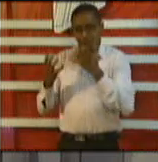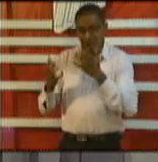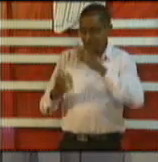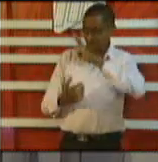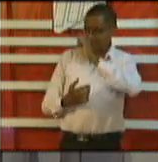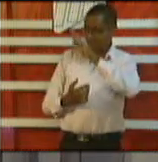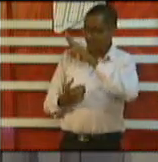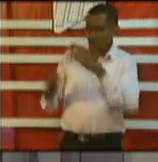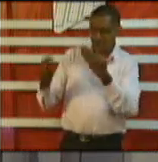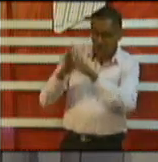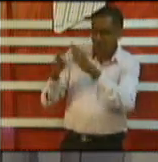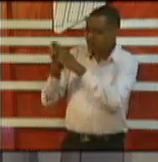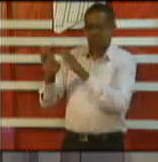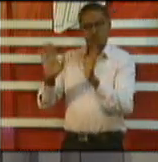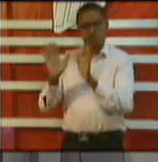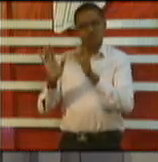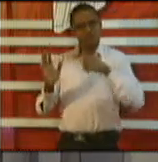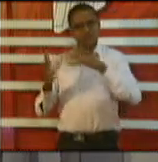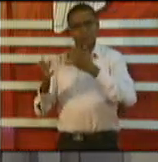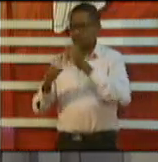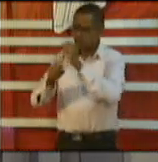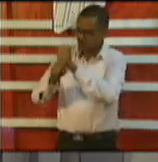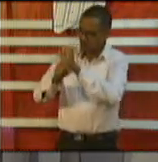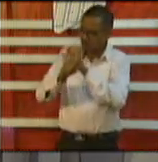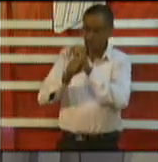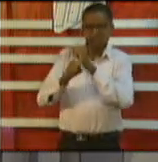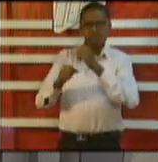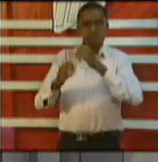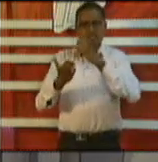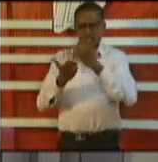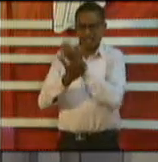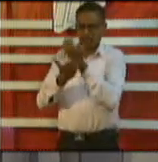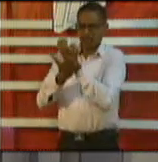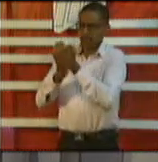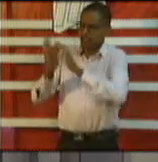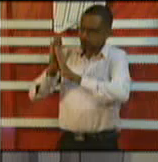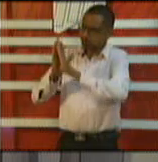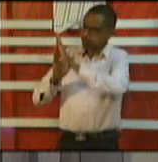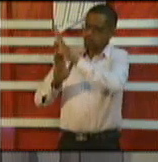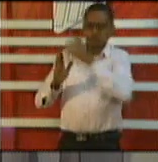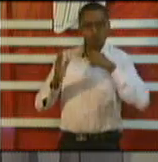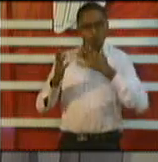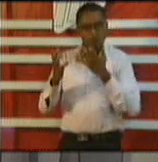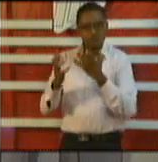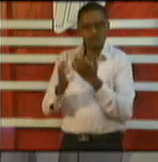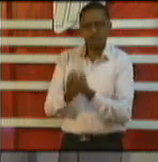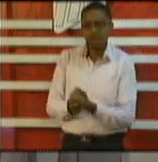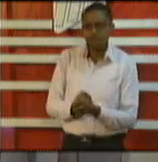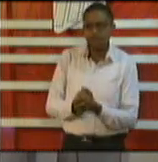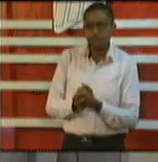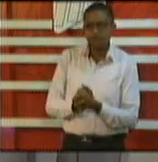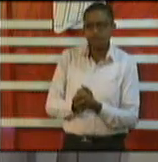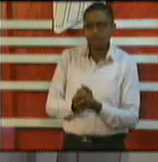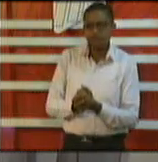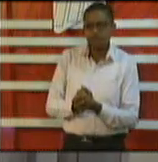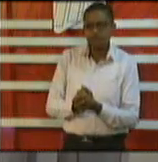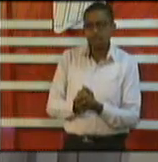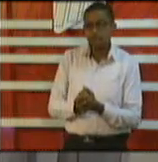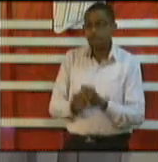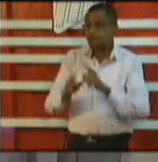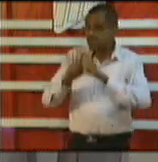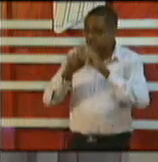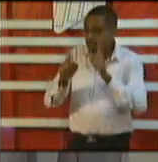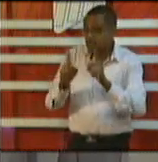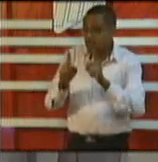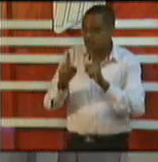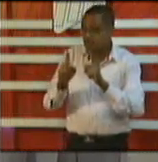employment to go on we want the economic activity to go on we want all that to go on but